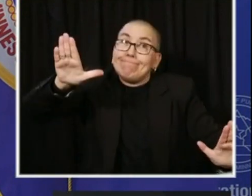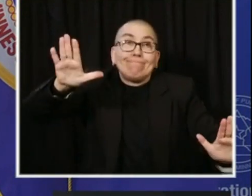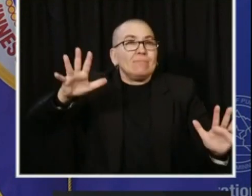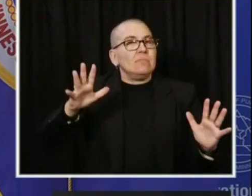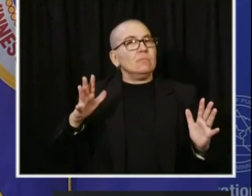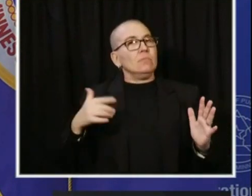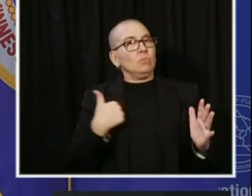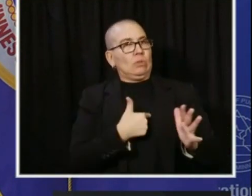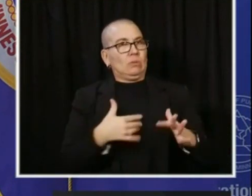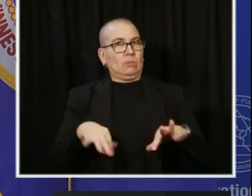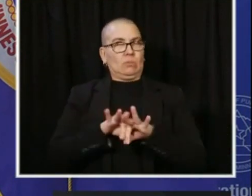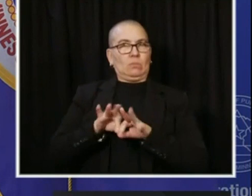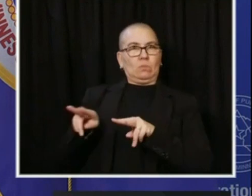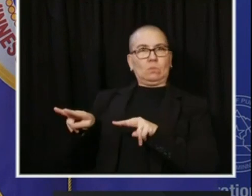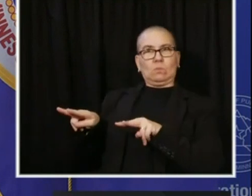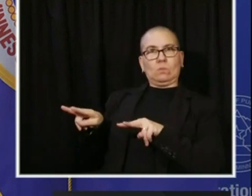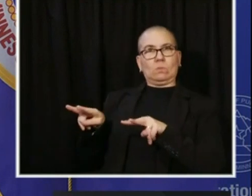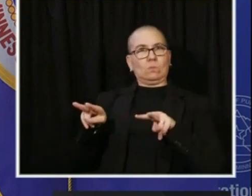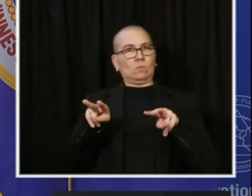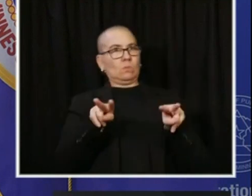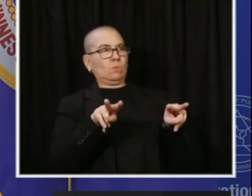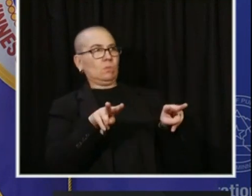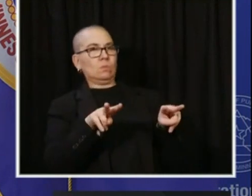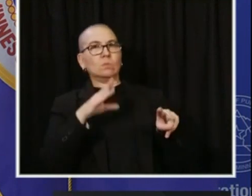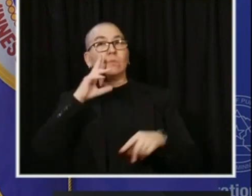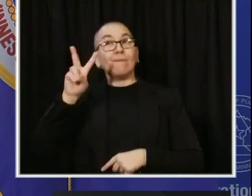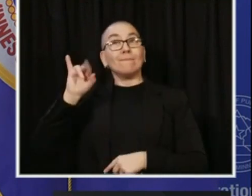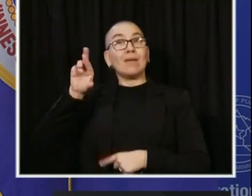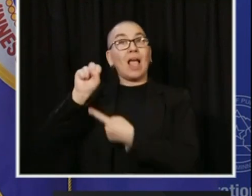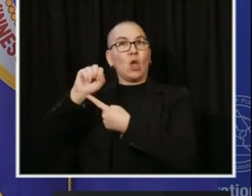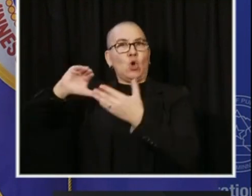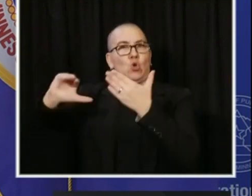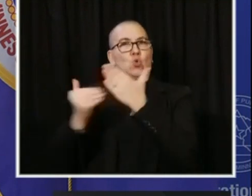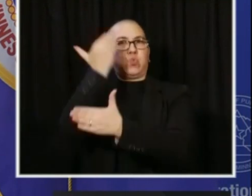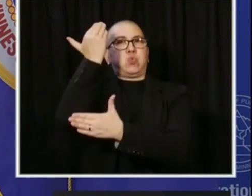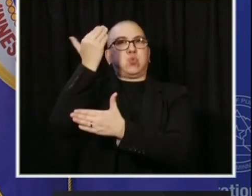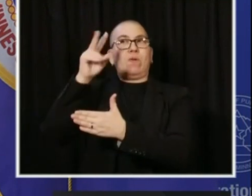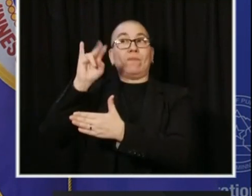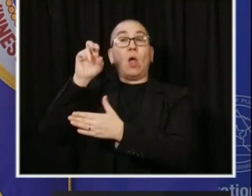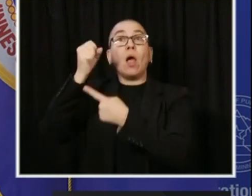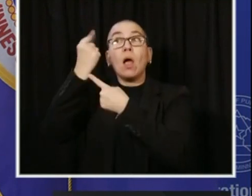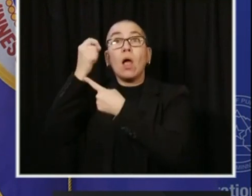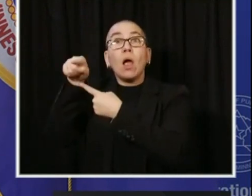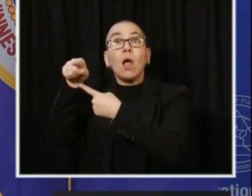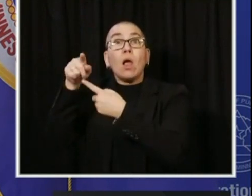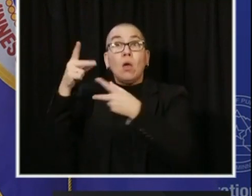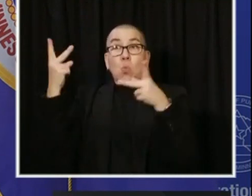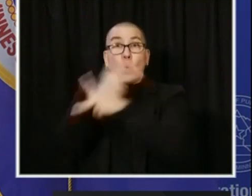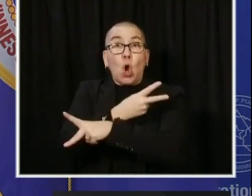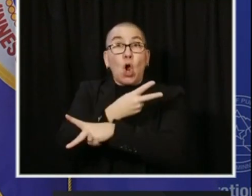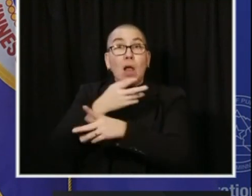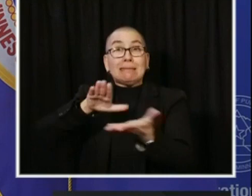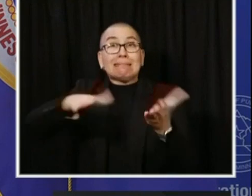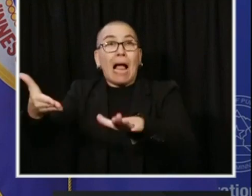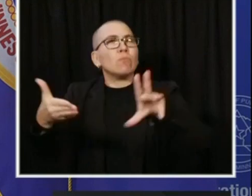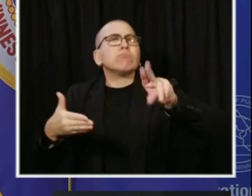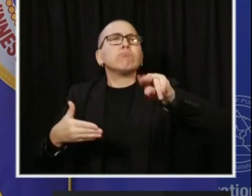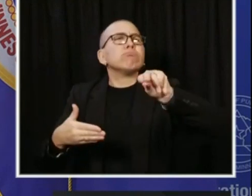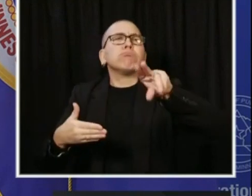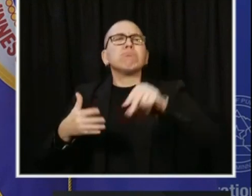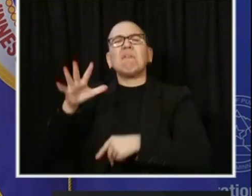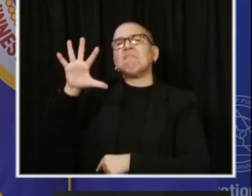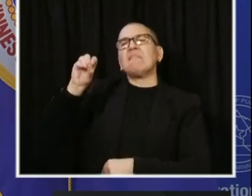not any more deadly in terms of the fatality rates, it does appear to be about 50 to 70% more